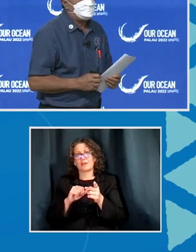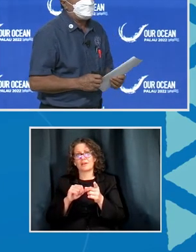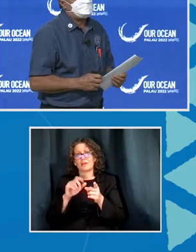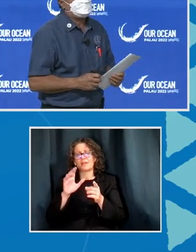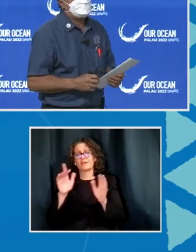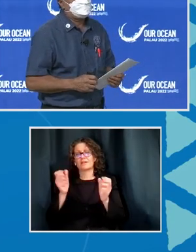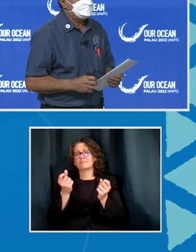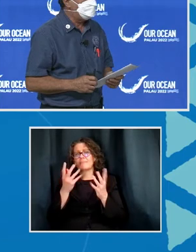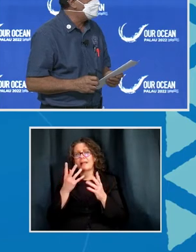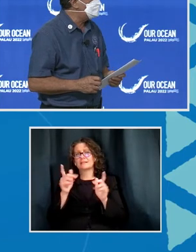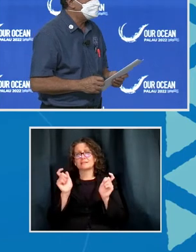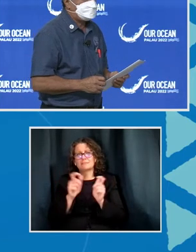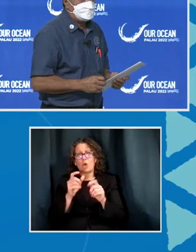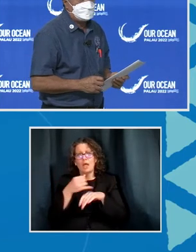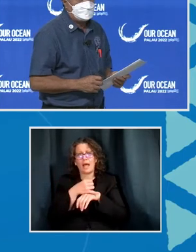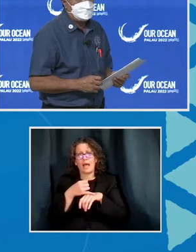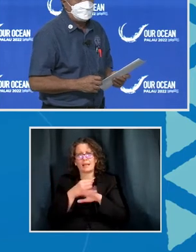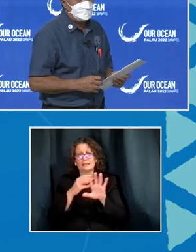in a vast ocean.